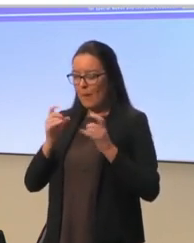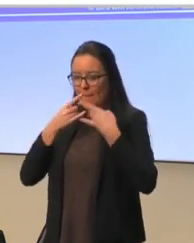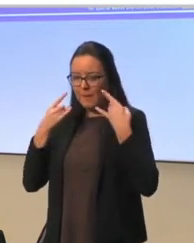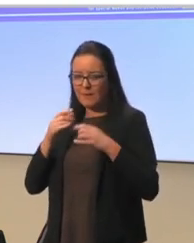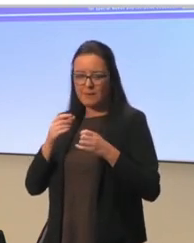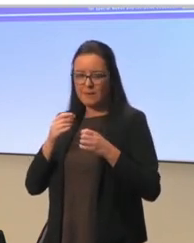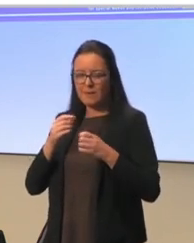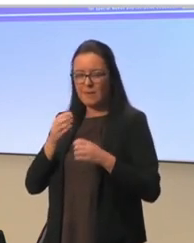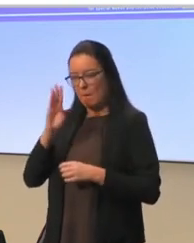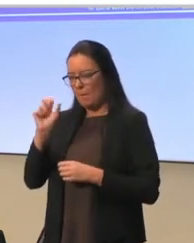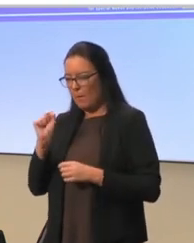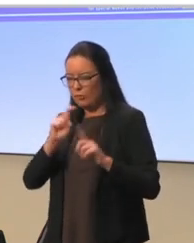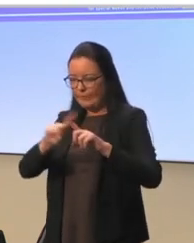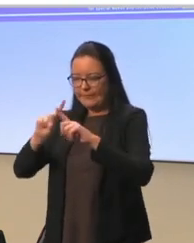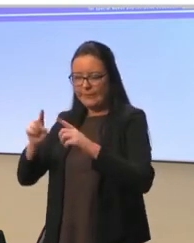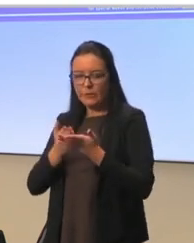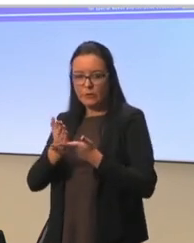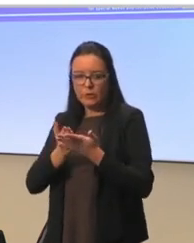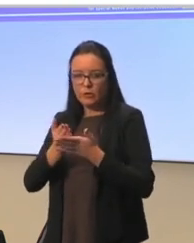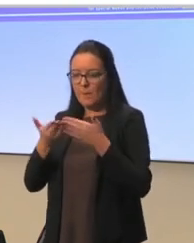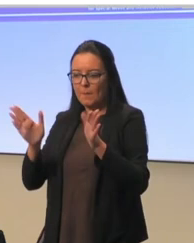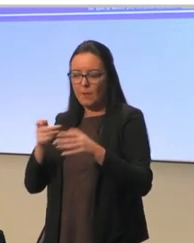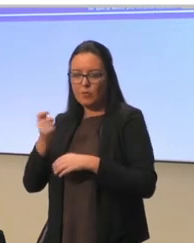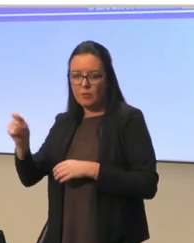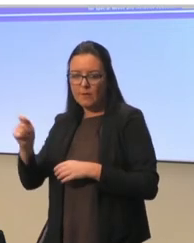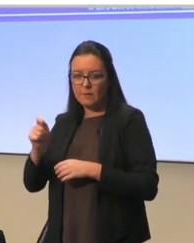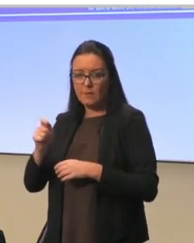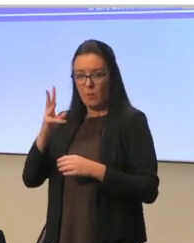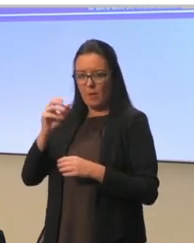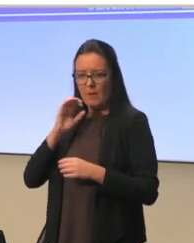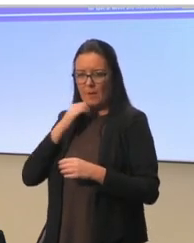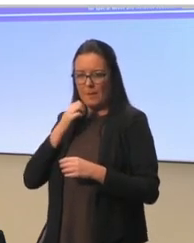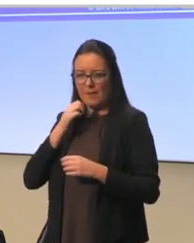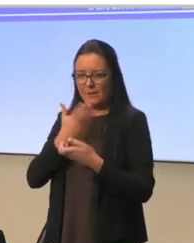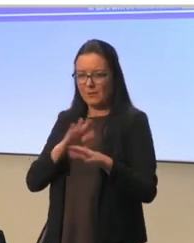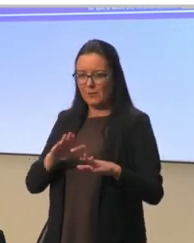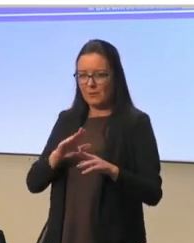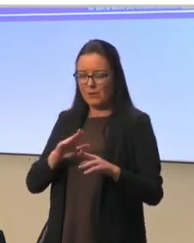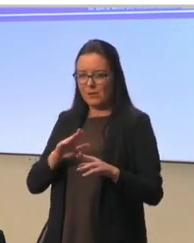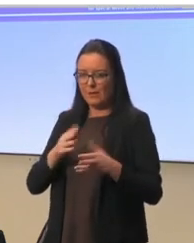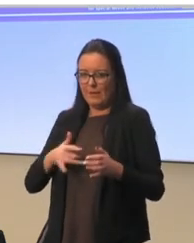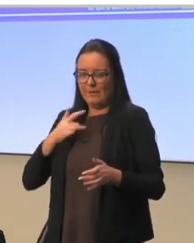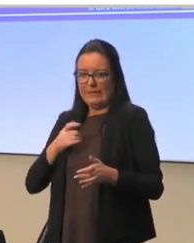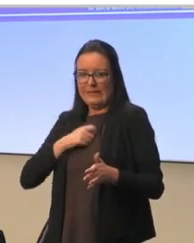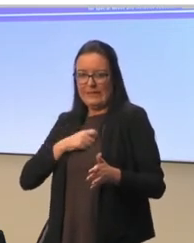told to wear masks to prevent the virus from spreading. So, whenever they saw people without masks, they really got anxious.